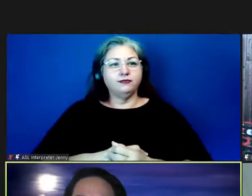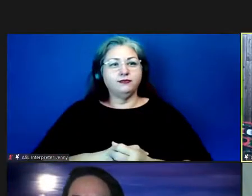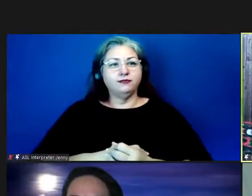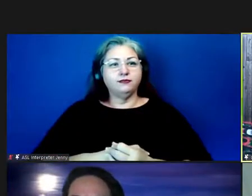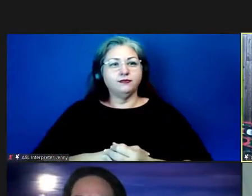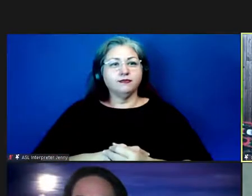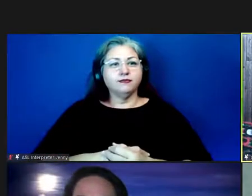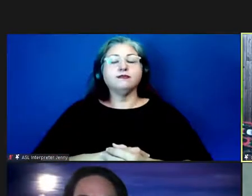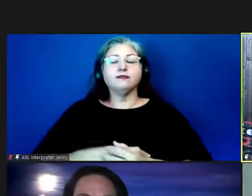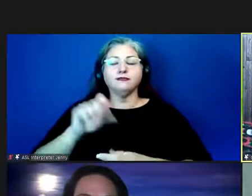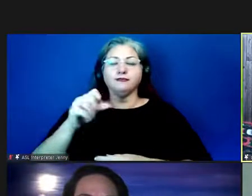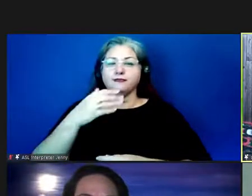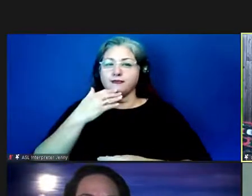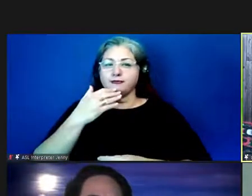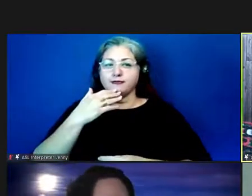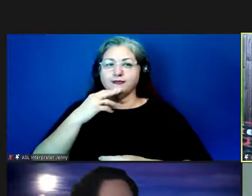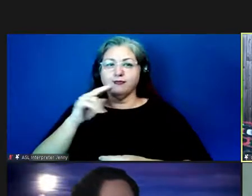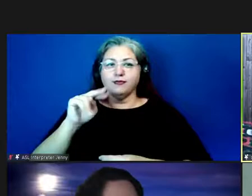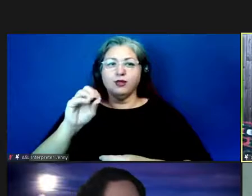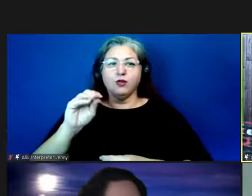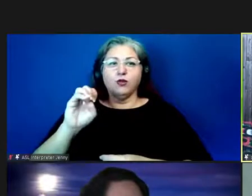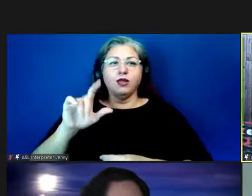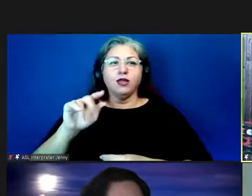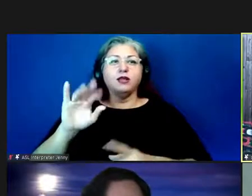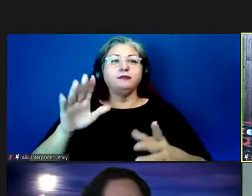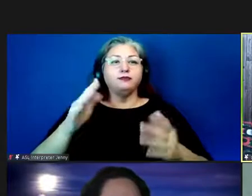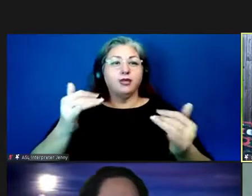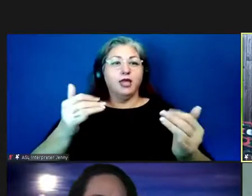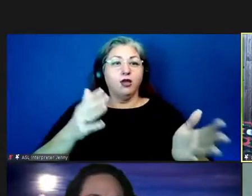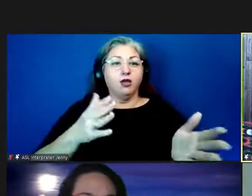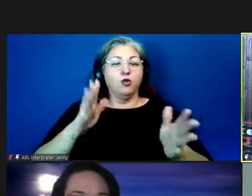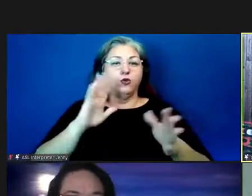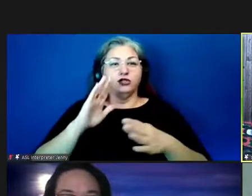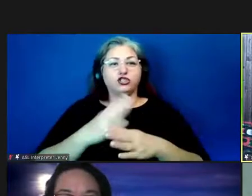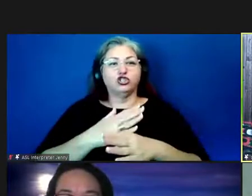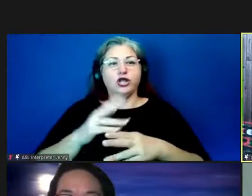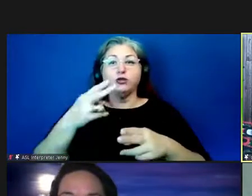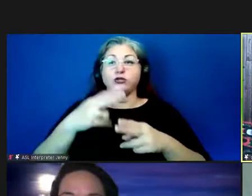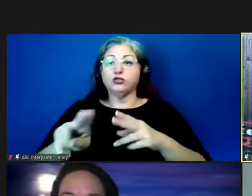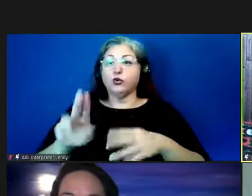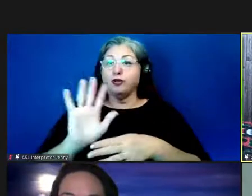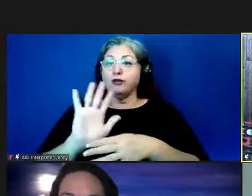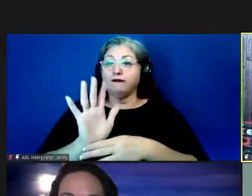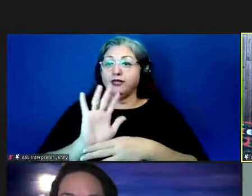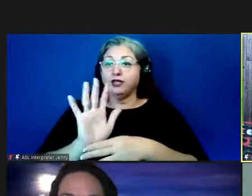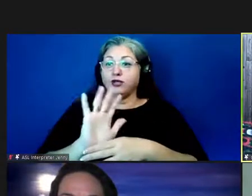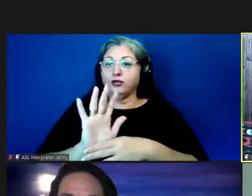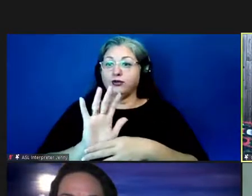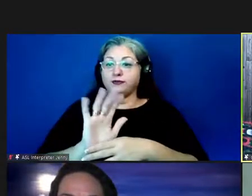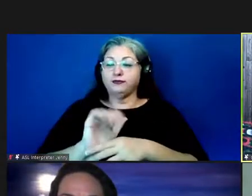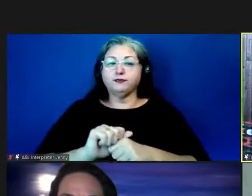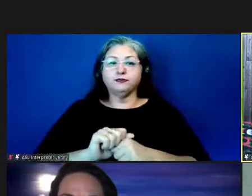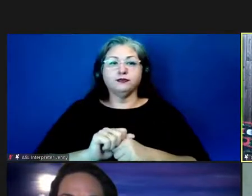yeah mahalo noelani i will now share a short video oh